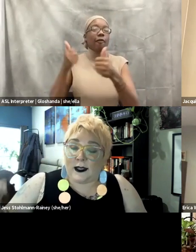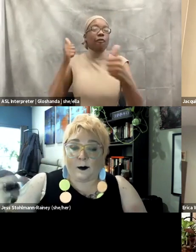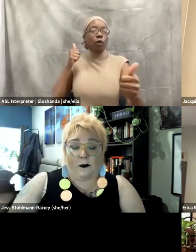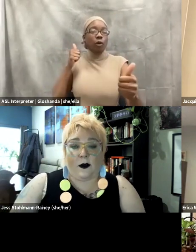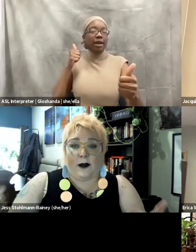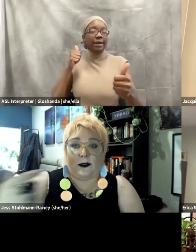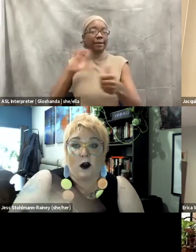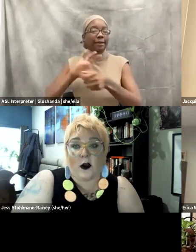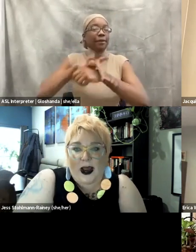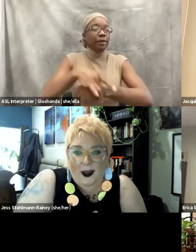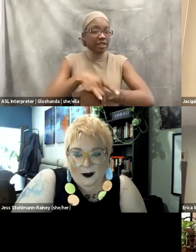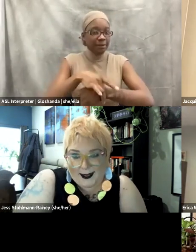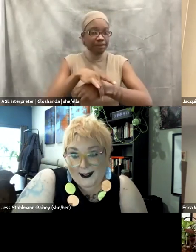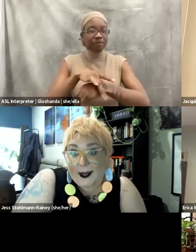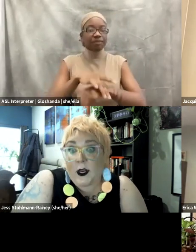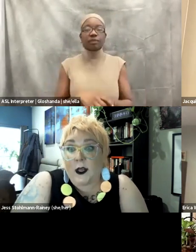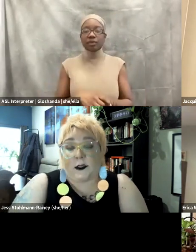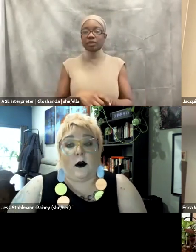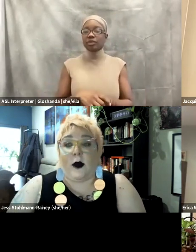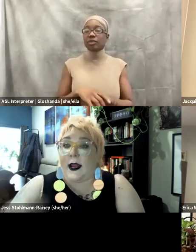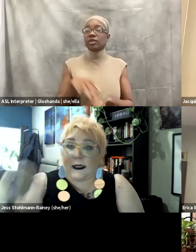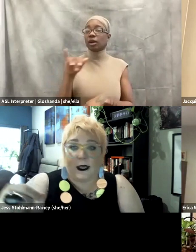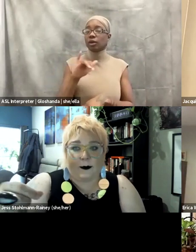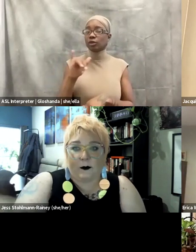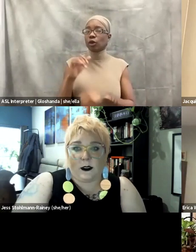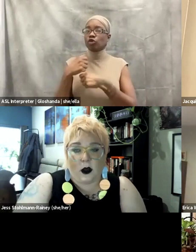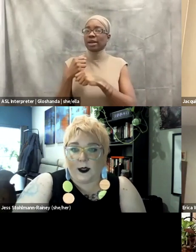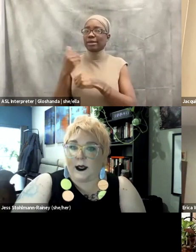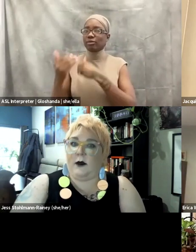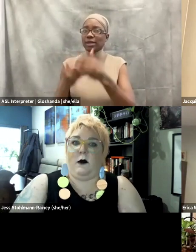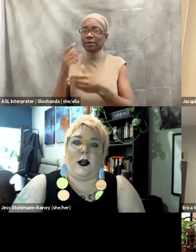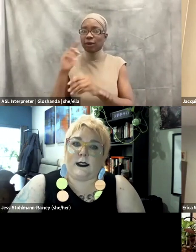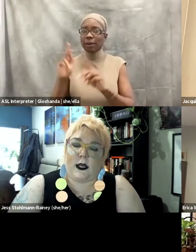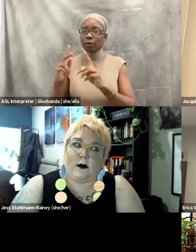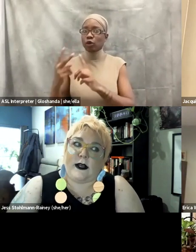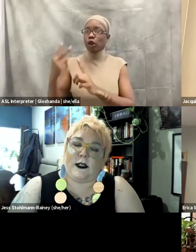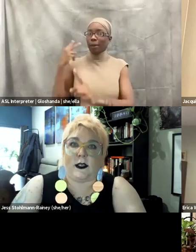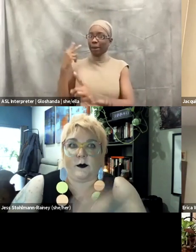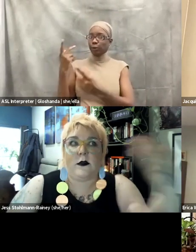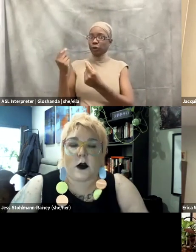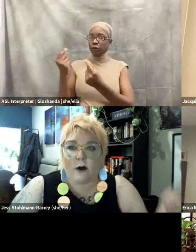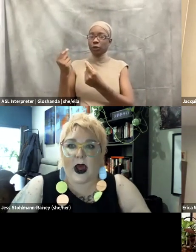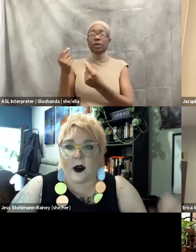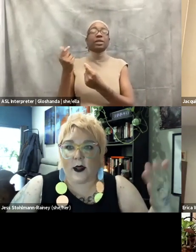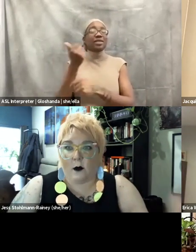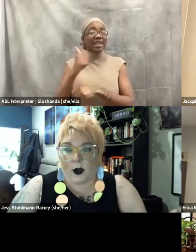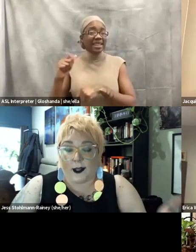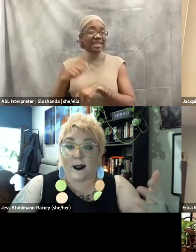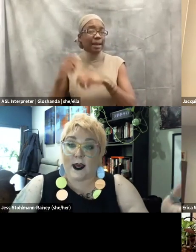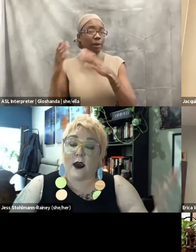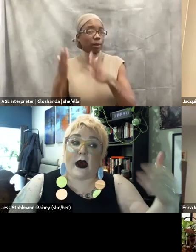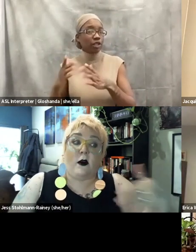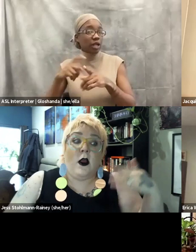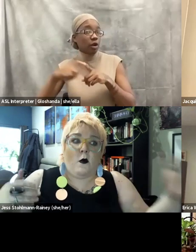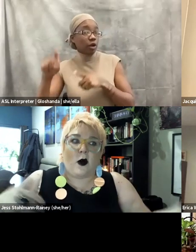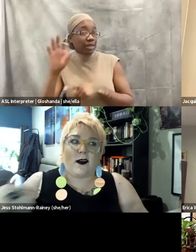creating a process where people have to look back at what they did. So anytime someone's calling 9-1-1 as an intervention, they should be looking back on that work